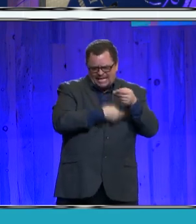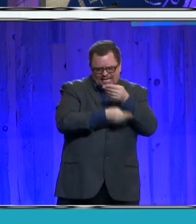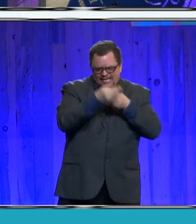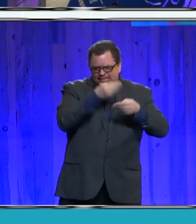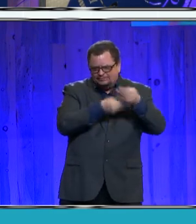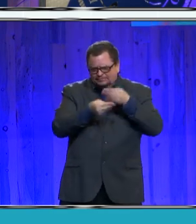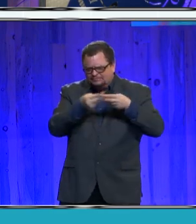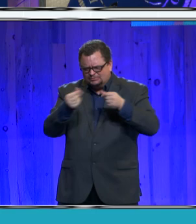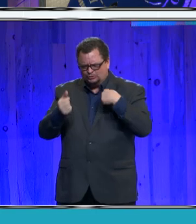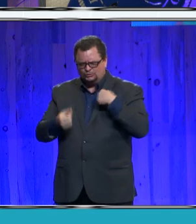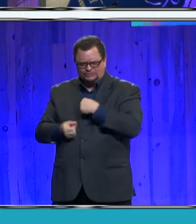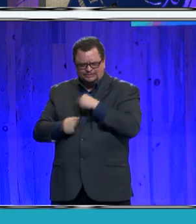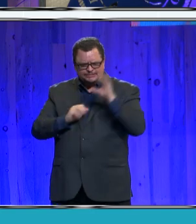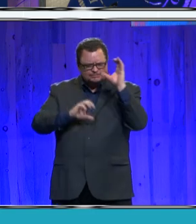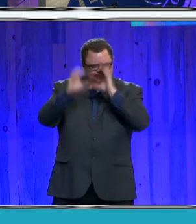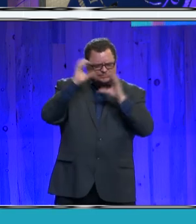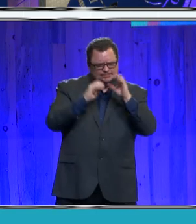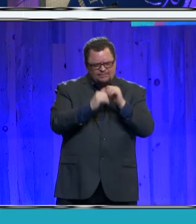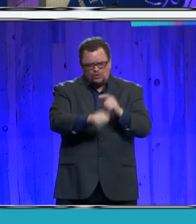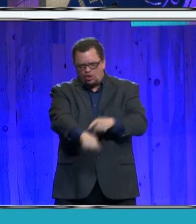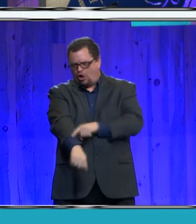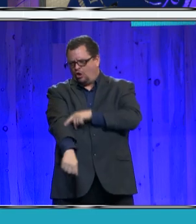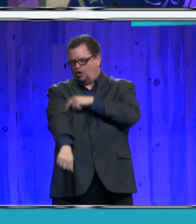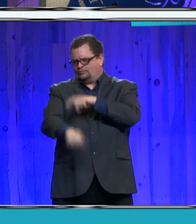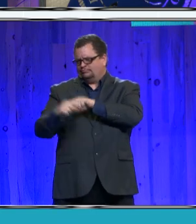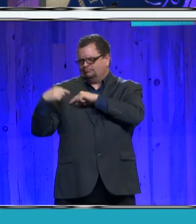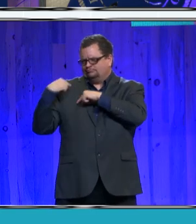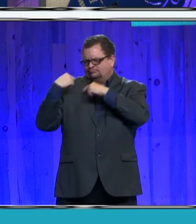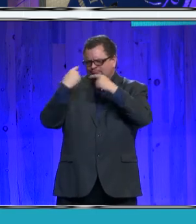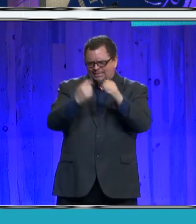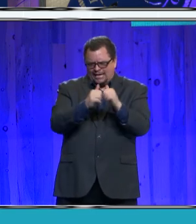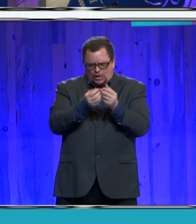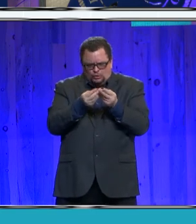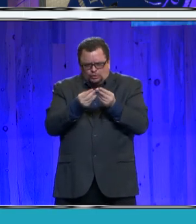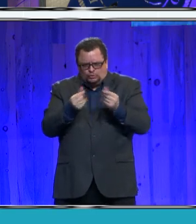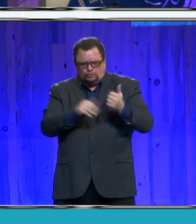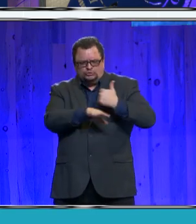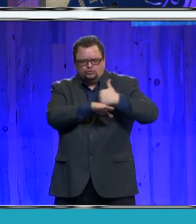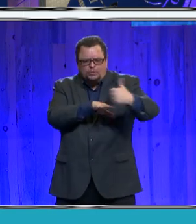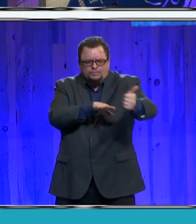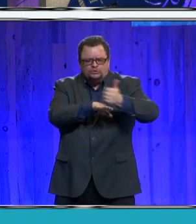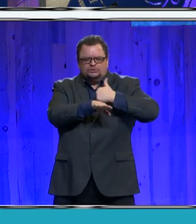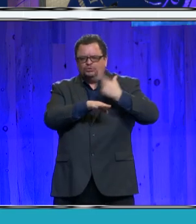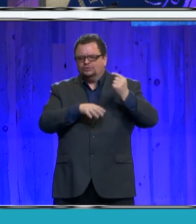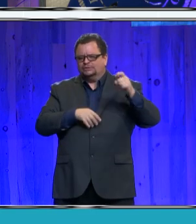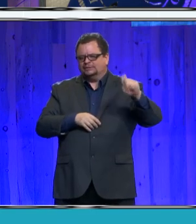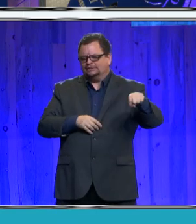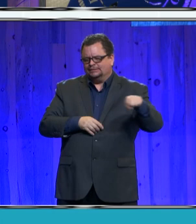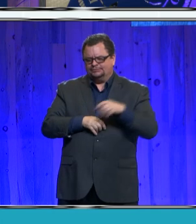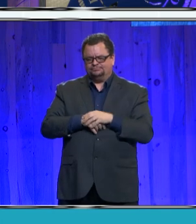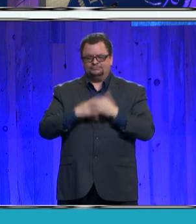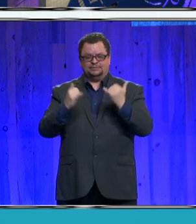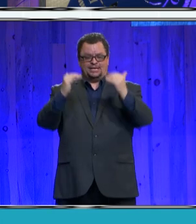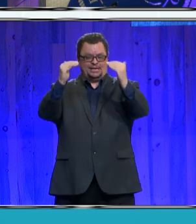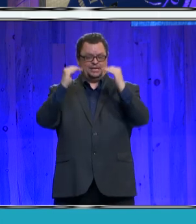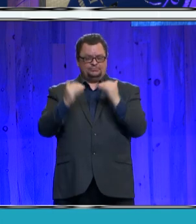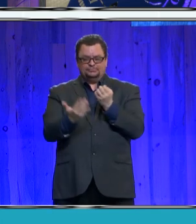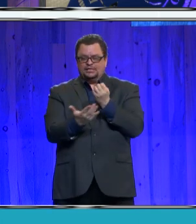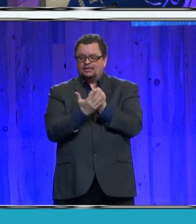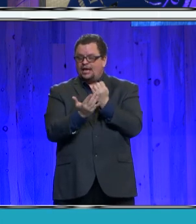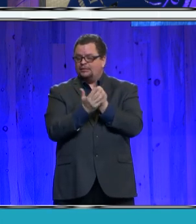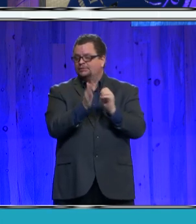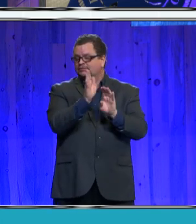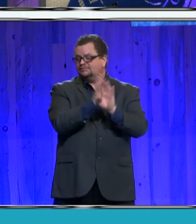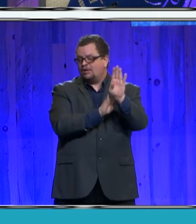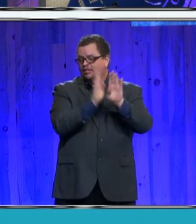solutions to our transportation needs. Now to economic development. Under the leadership of our